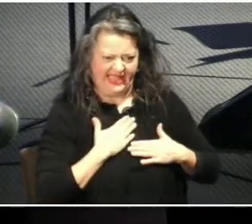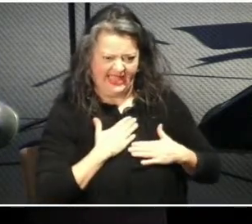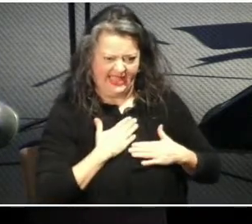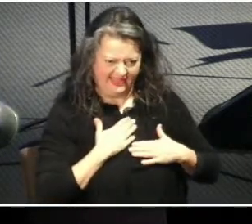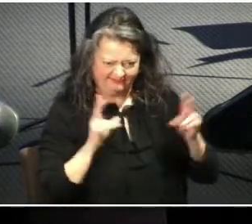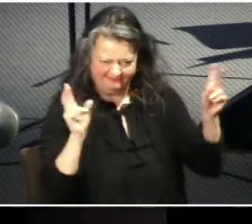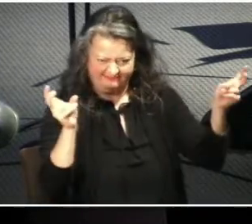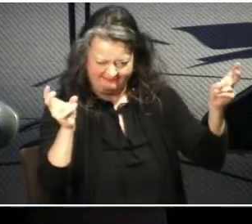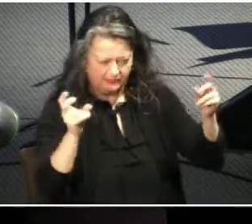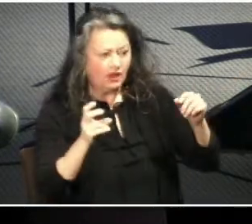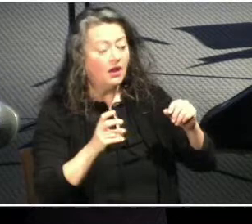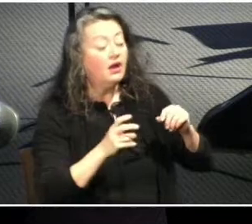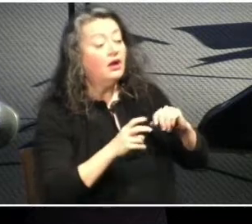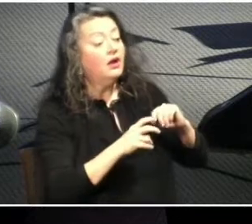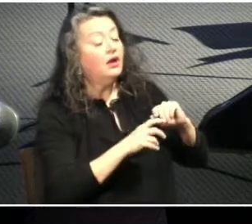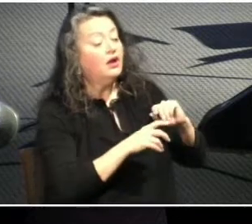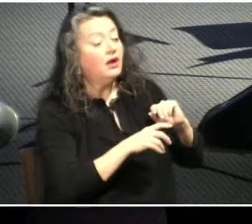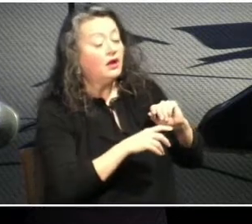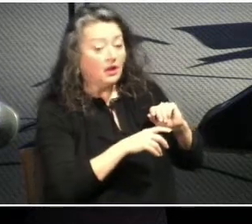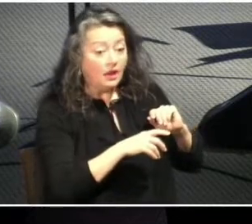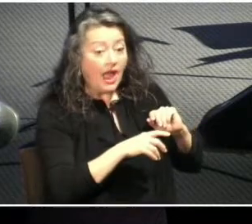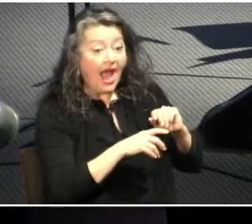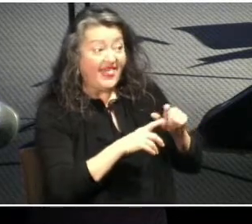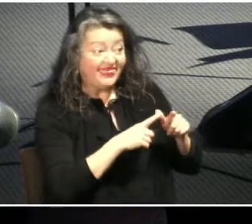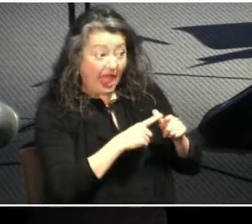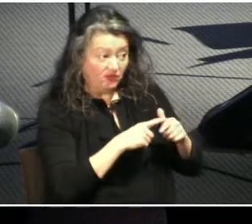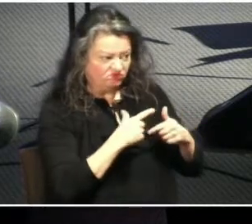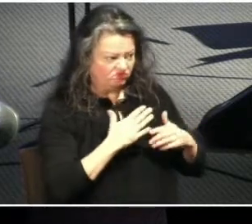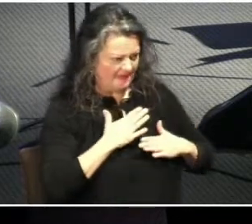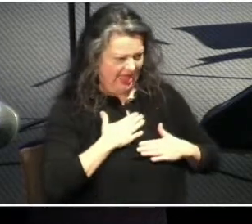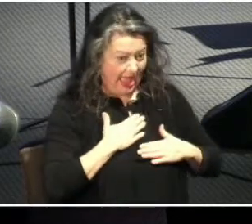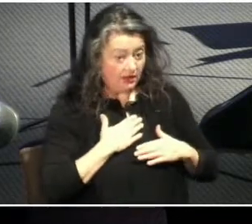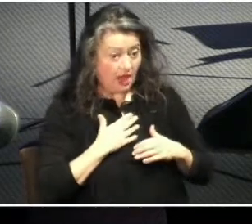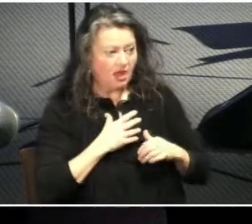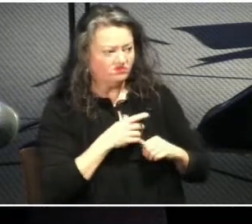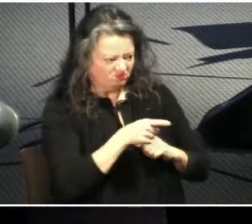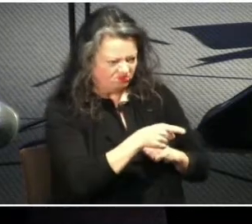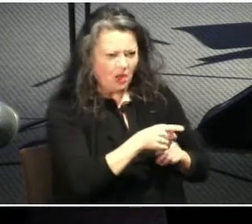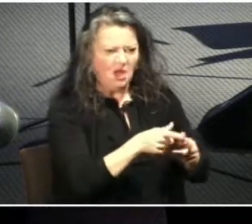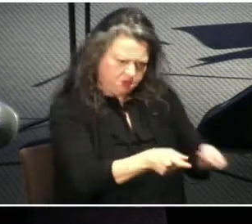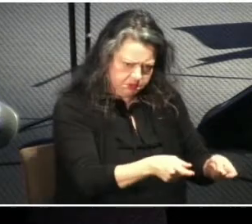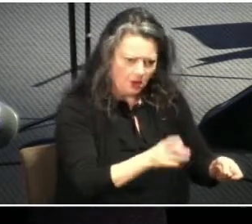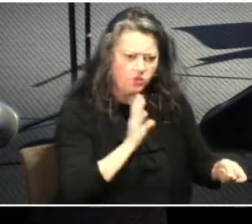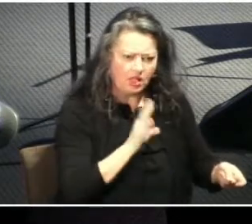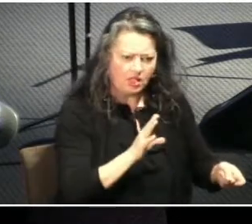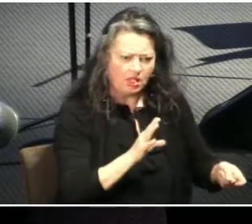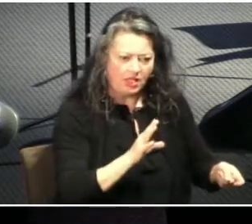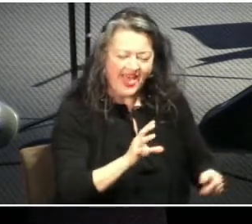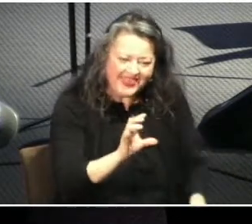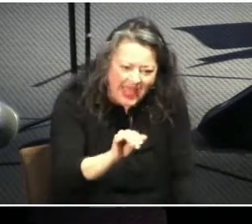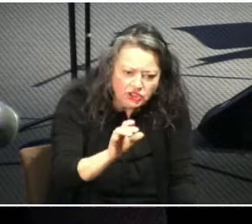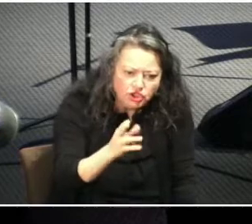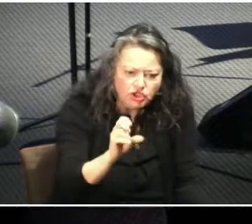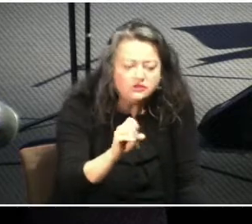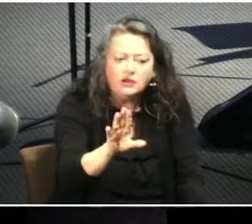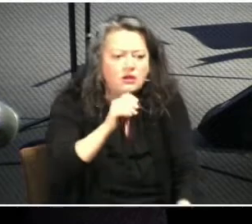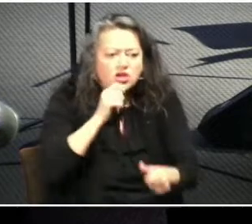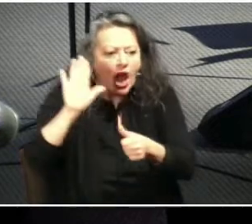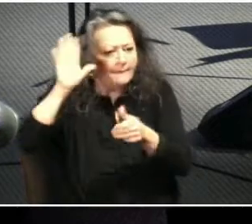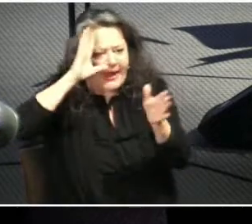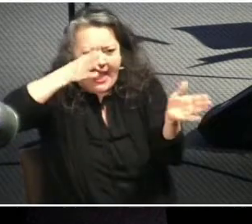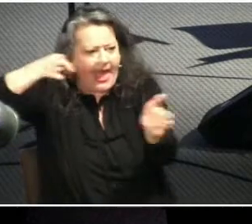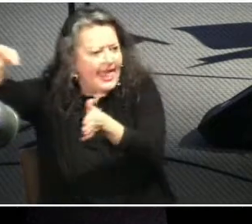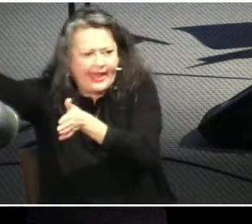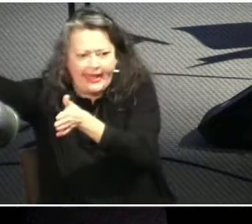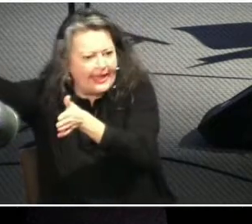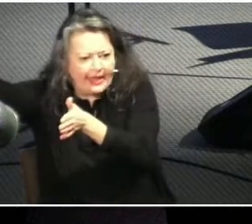and he responds with harsh rule he shall rule over you is not